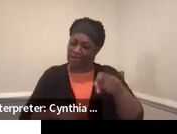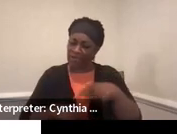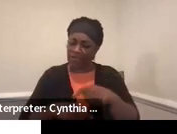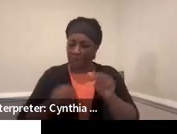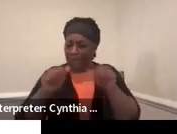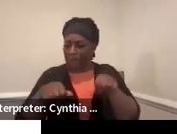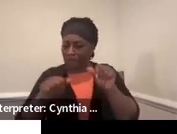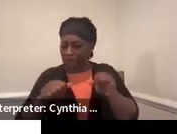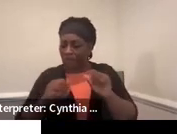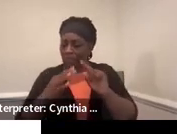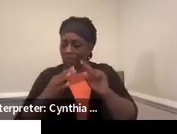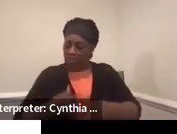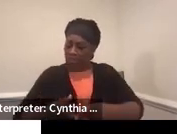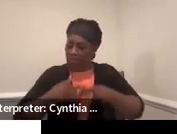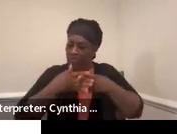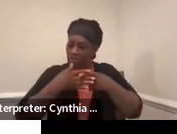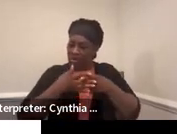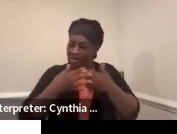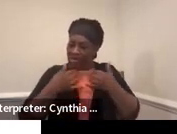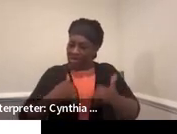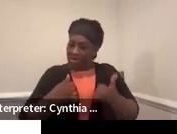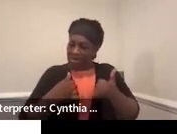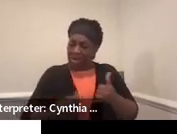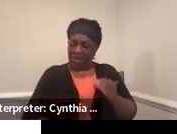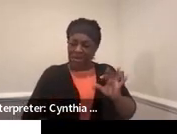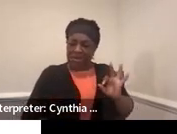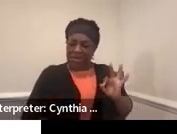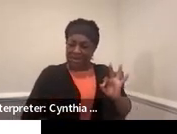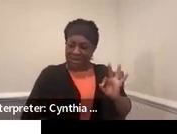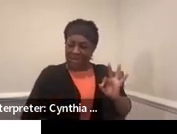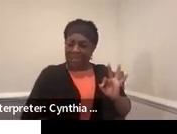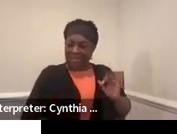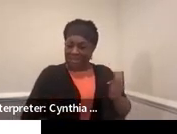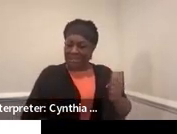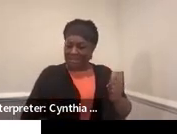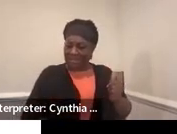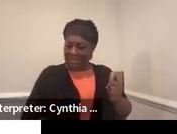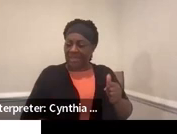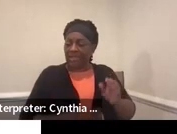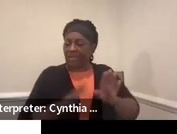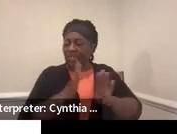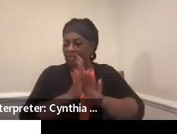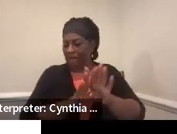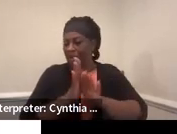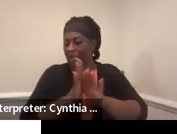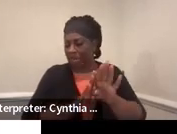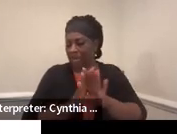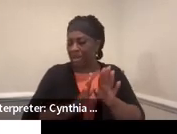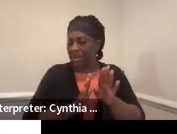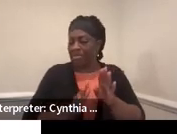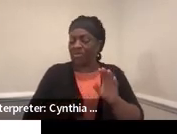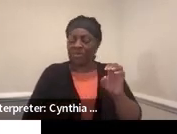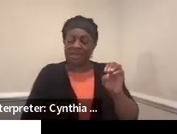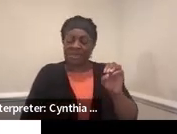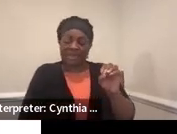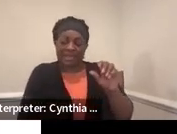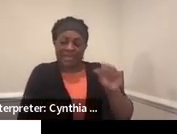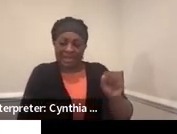We can have those VR counselors involved in the students' development of their ETS skills